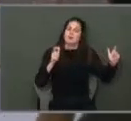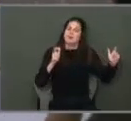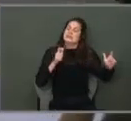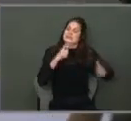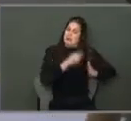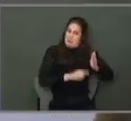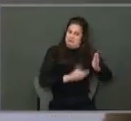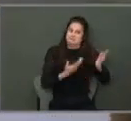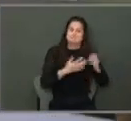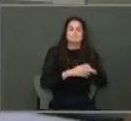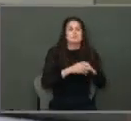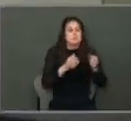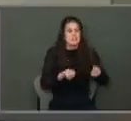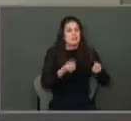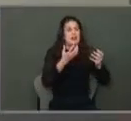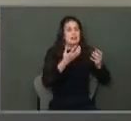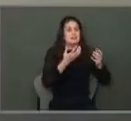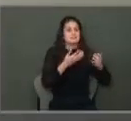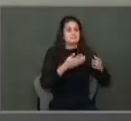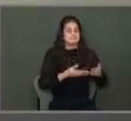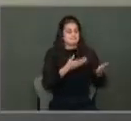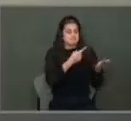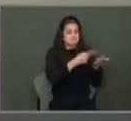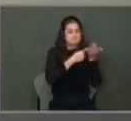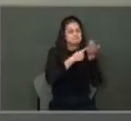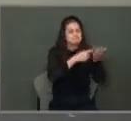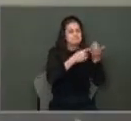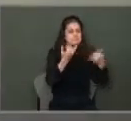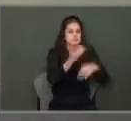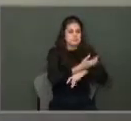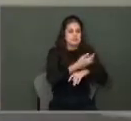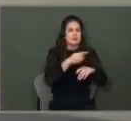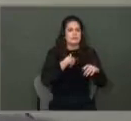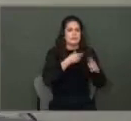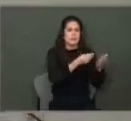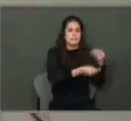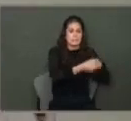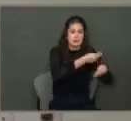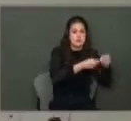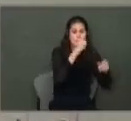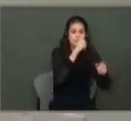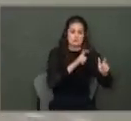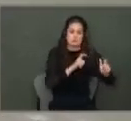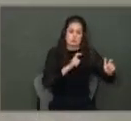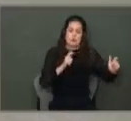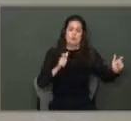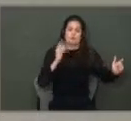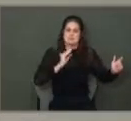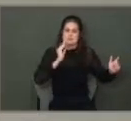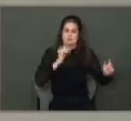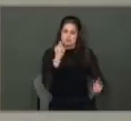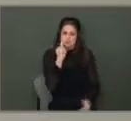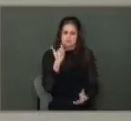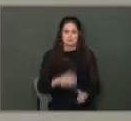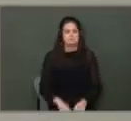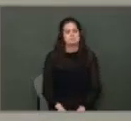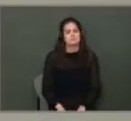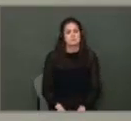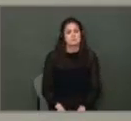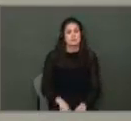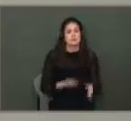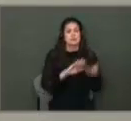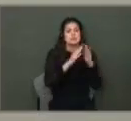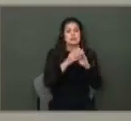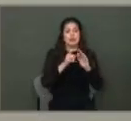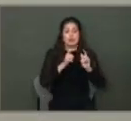price. So we have a lot of things to discuss with our budget. Especially because of the growth that we experience out here. The city is also the